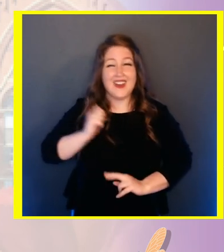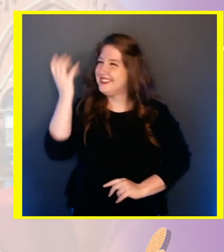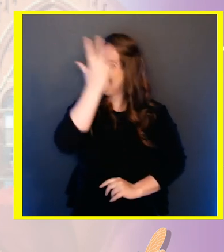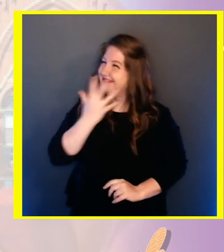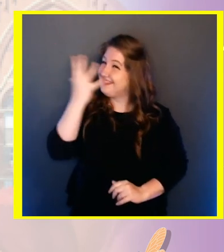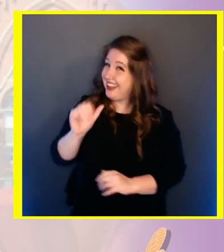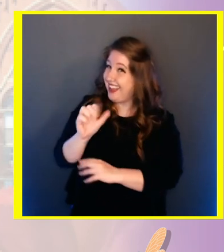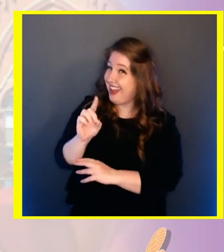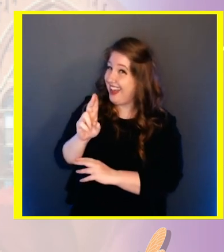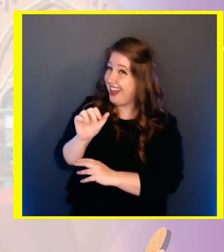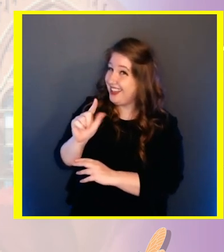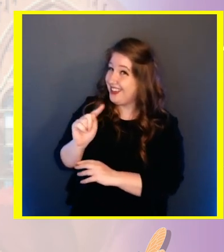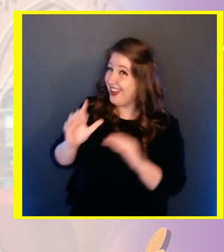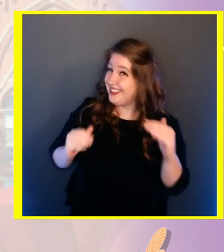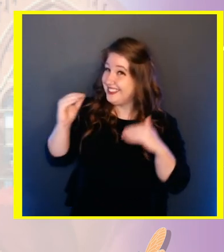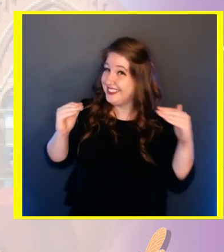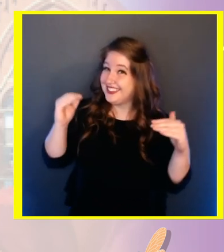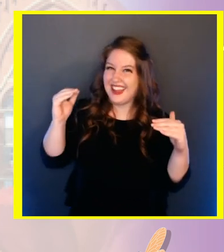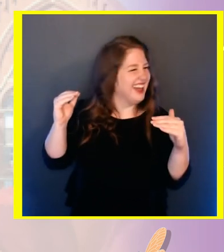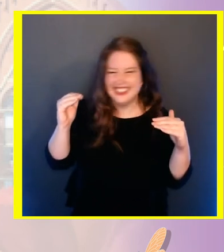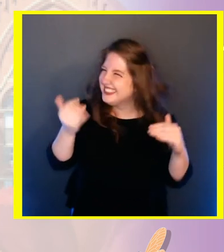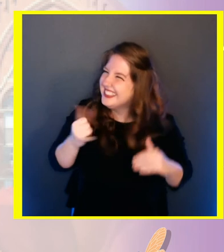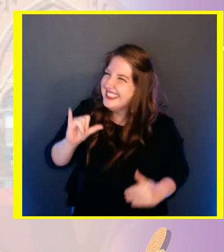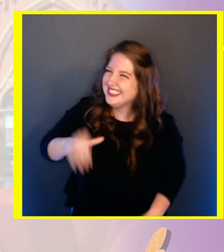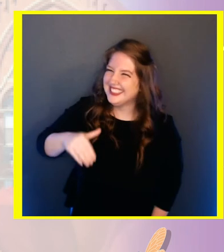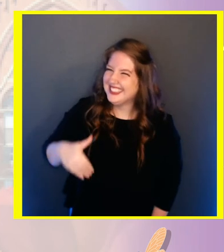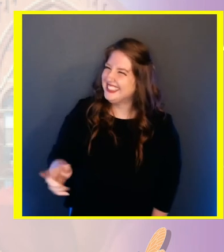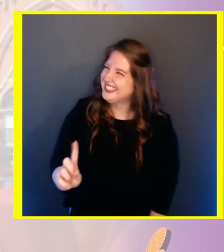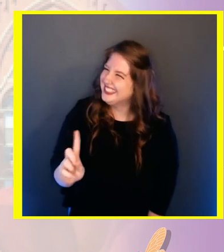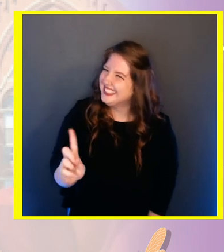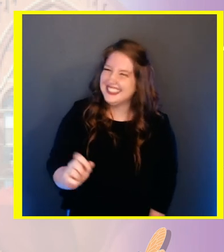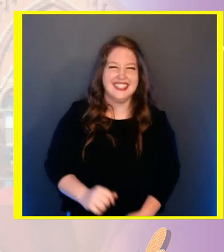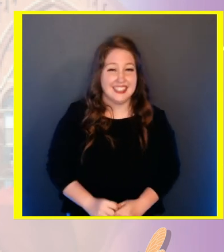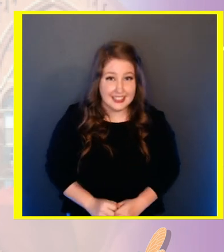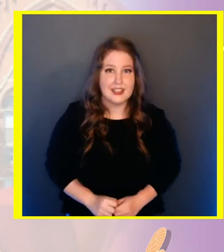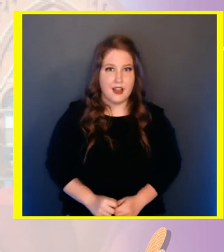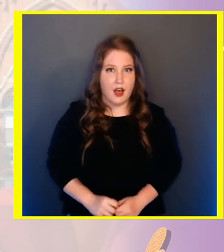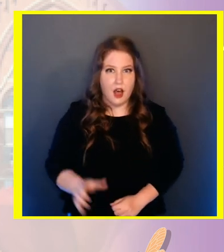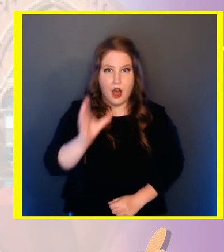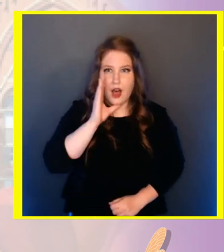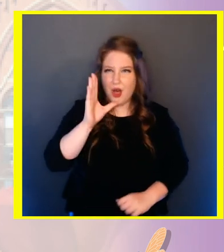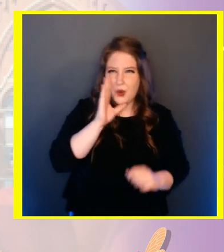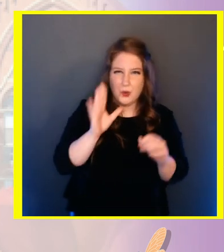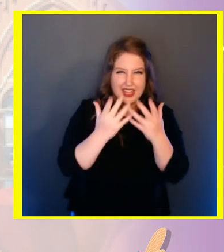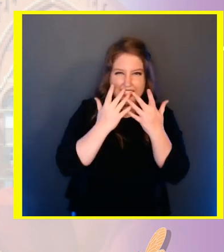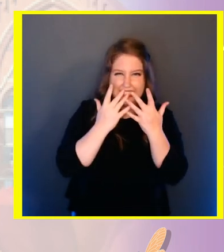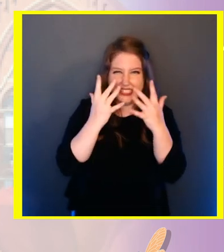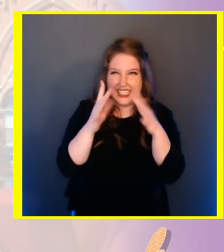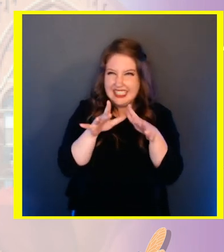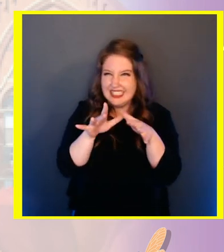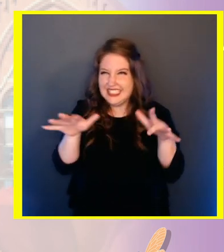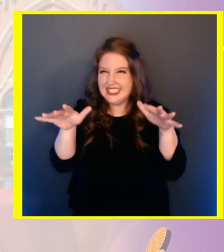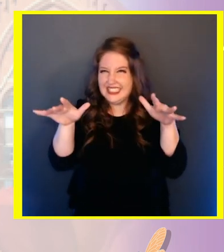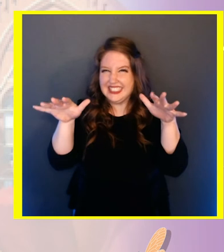turn orange and the legs will turn orange and we'll see the typical adult periodical cicada. It's still not